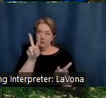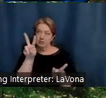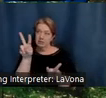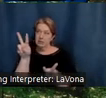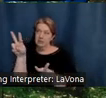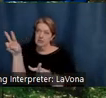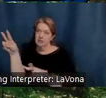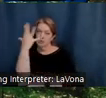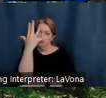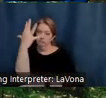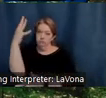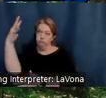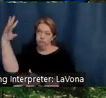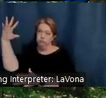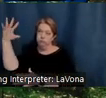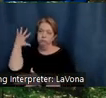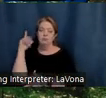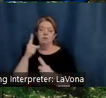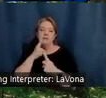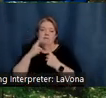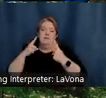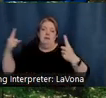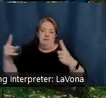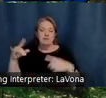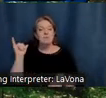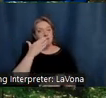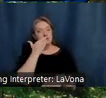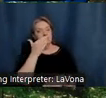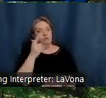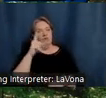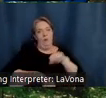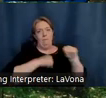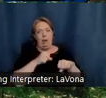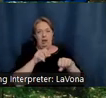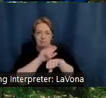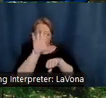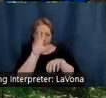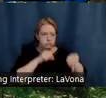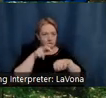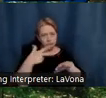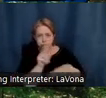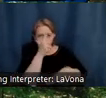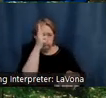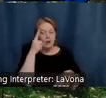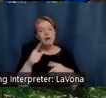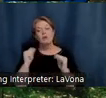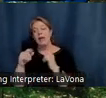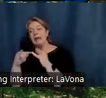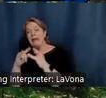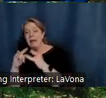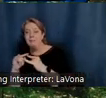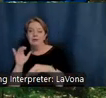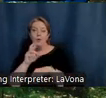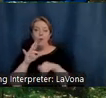forest land. It's also known for its rugged bike trails. You can camp out, rough out, or stay at the Abe Martin